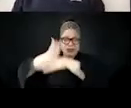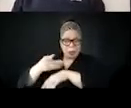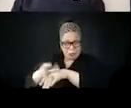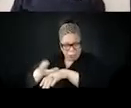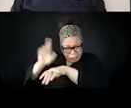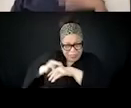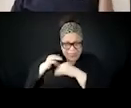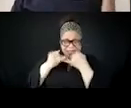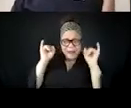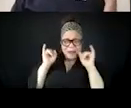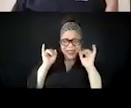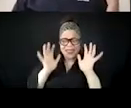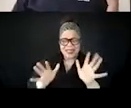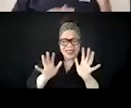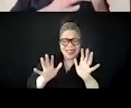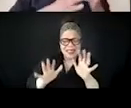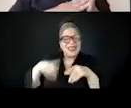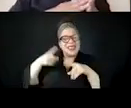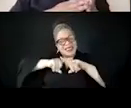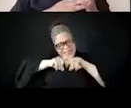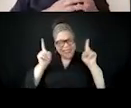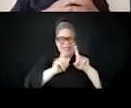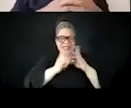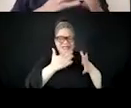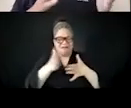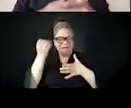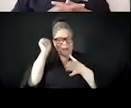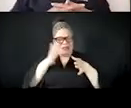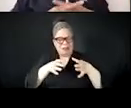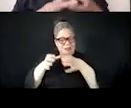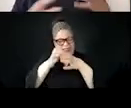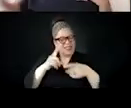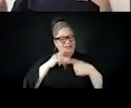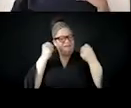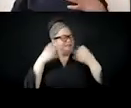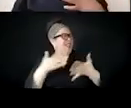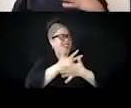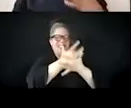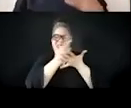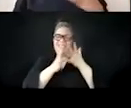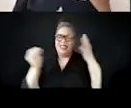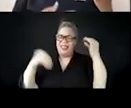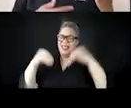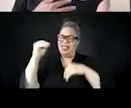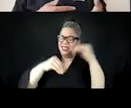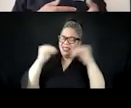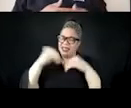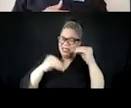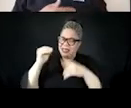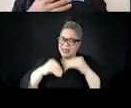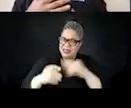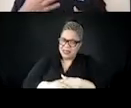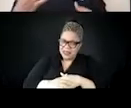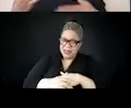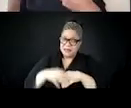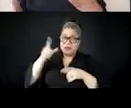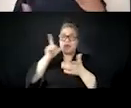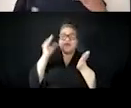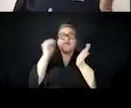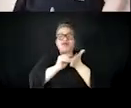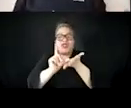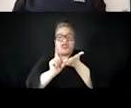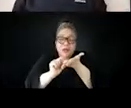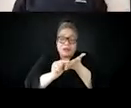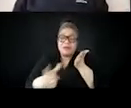Um, they would put news articles and editorials written to discredit the Puerto Rican independence movement via their sex